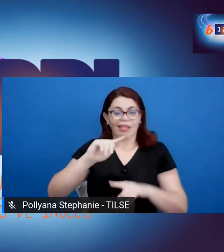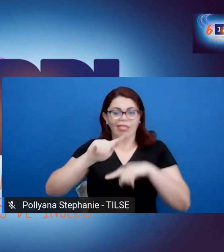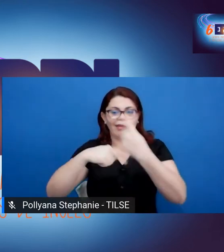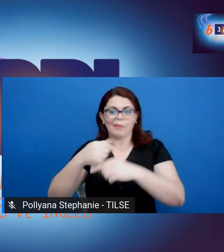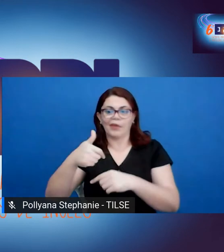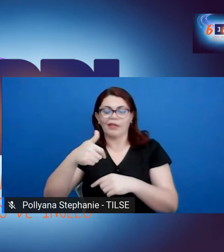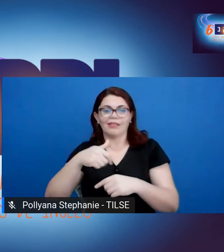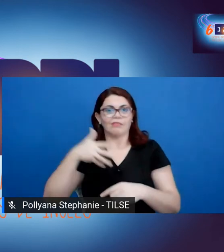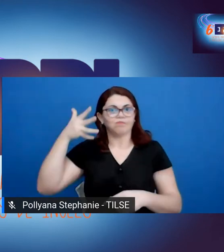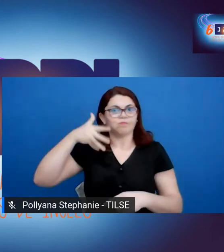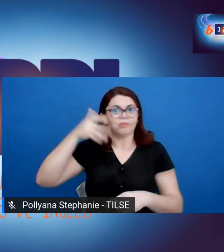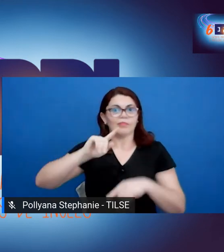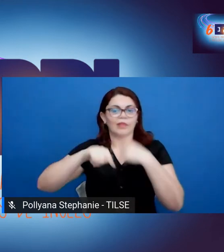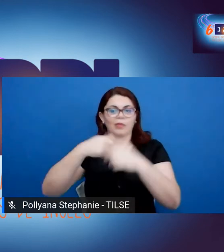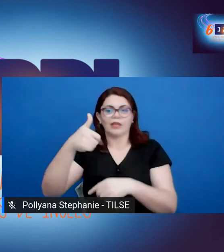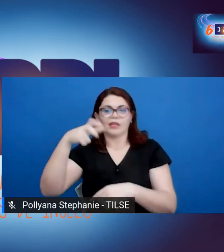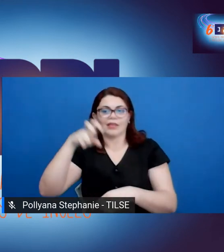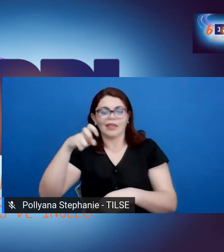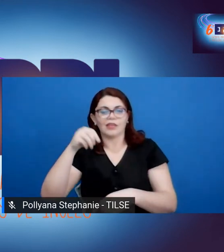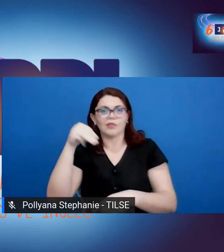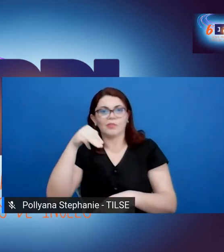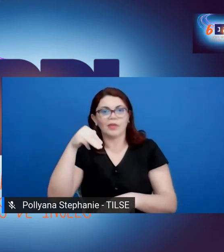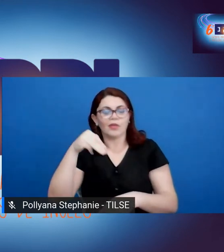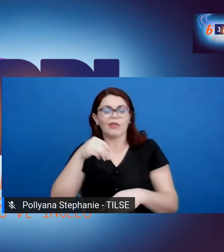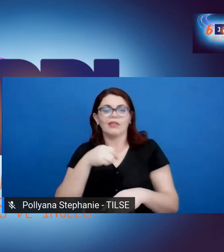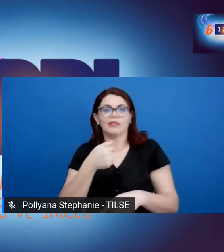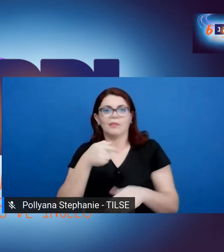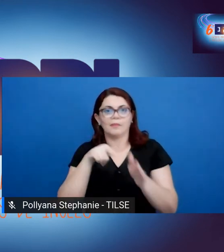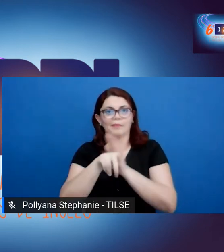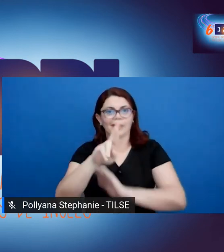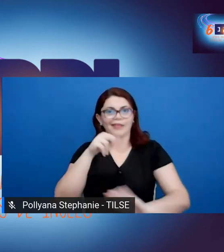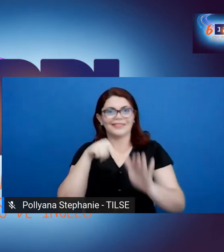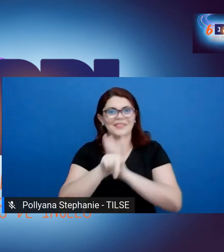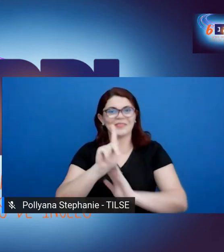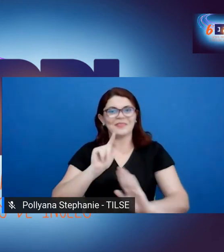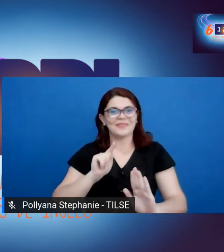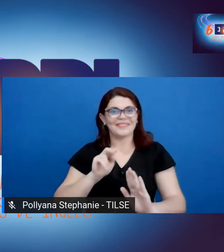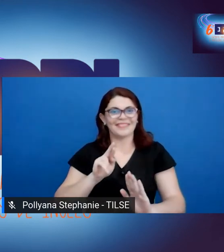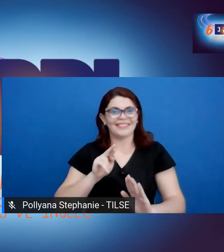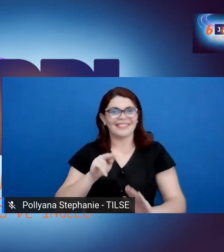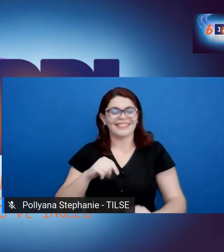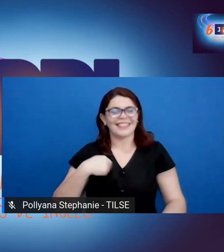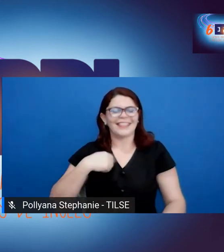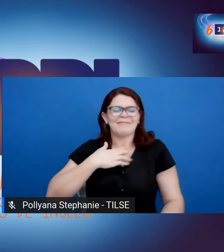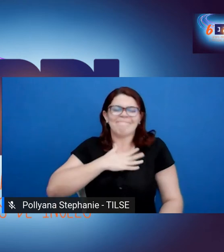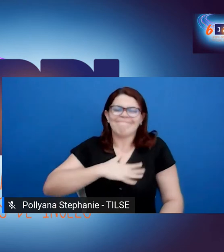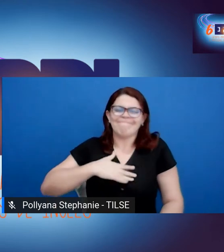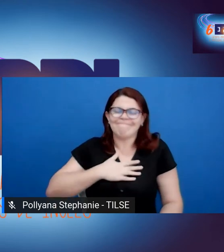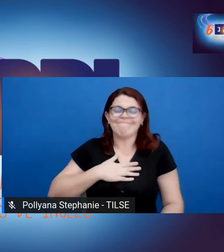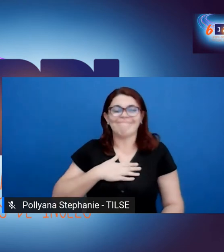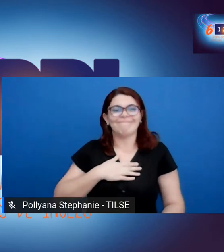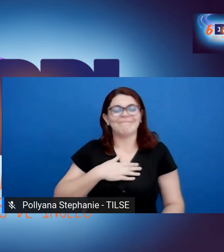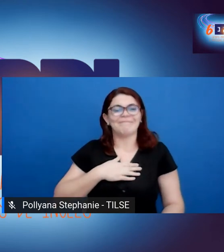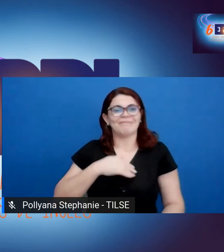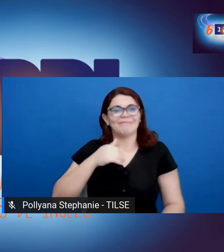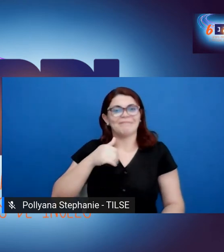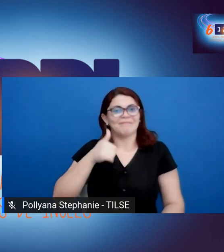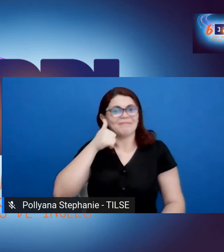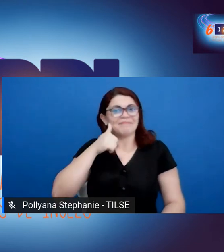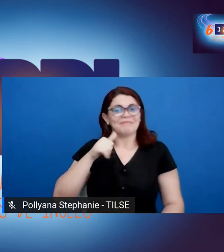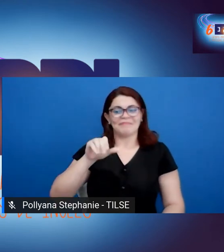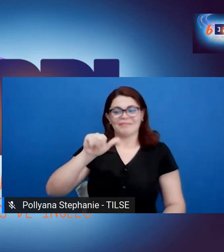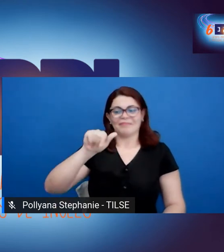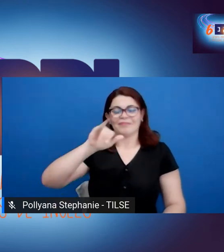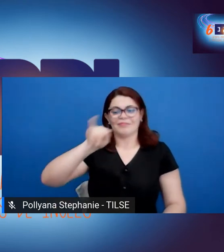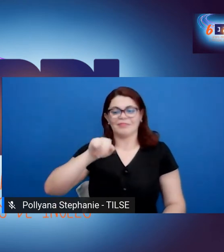for your questions. We are very pleased to have Julianne Hammack from the University of Arizona,